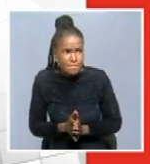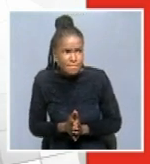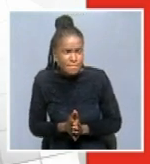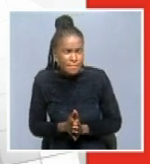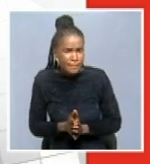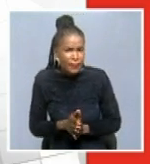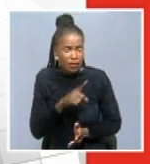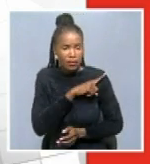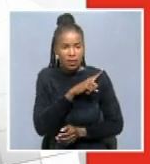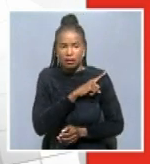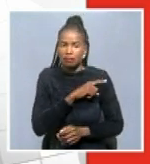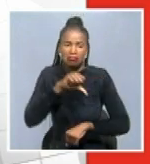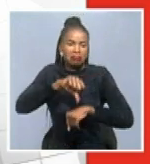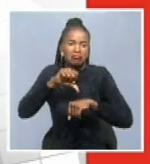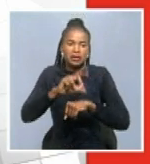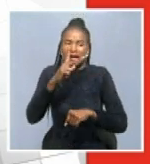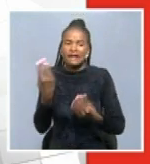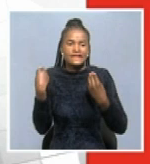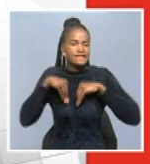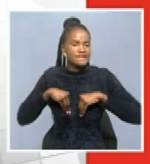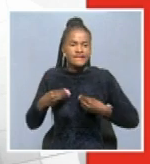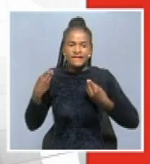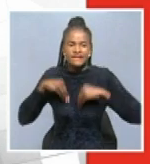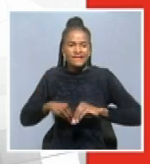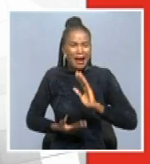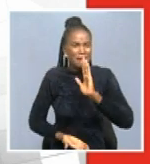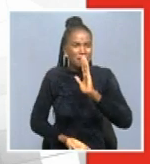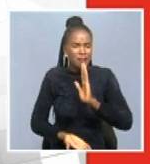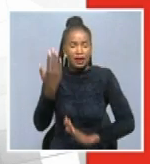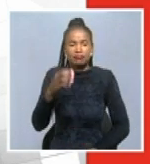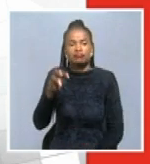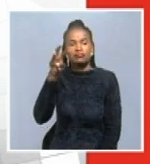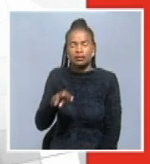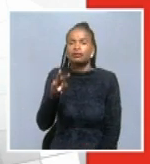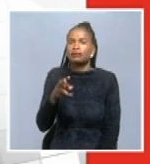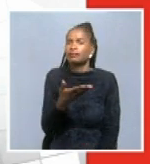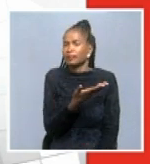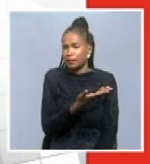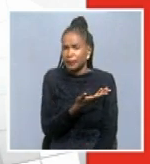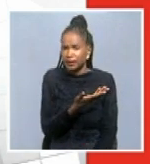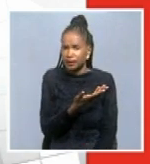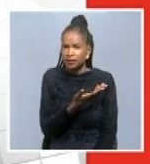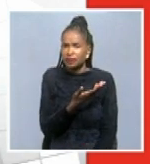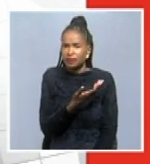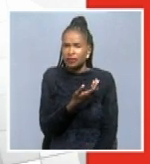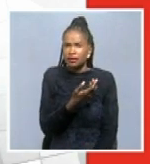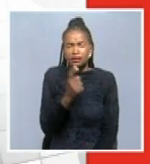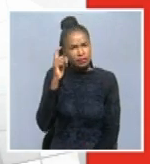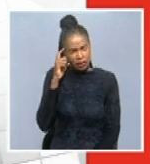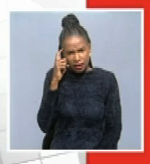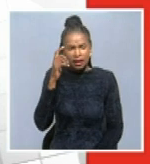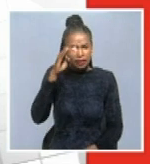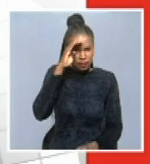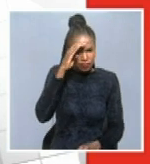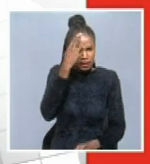are getting positive. And that is now why we are getting back into the strategies to show, to make more space